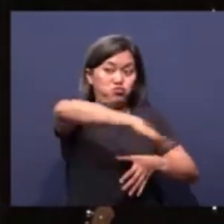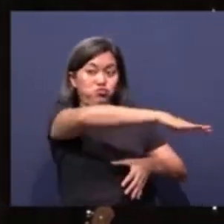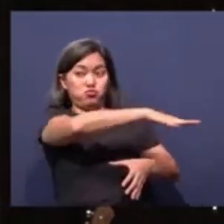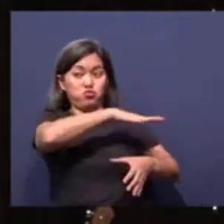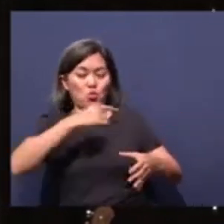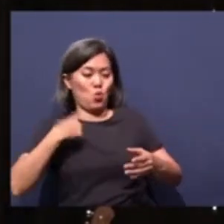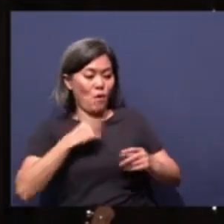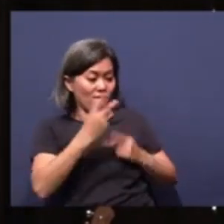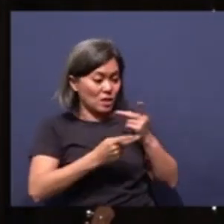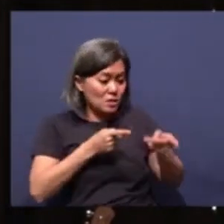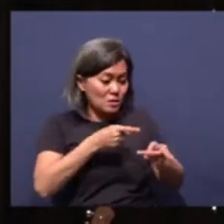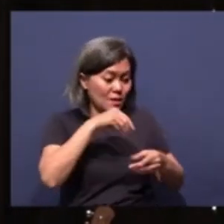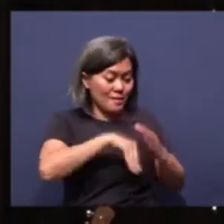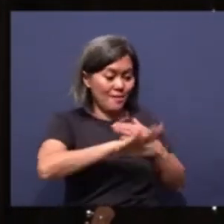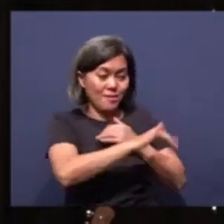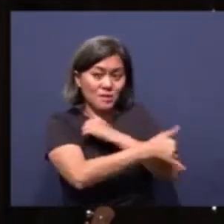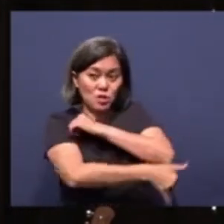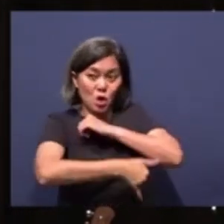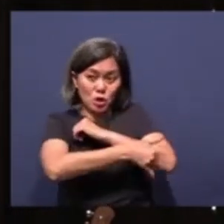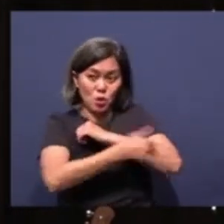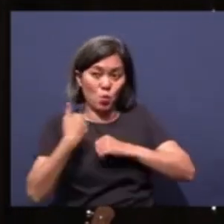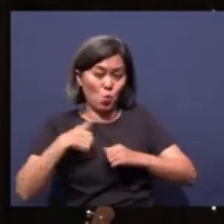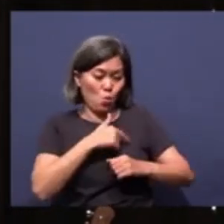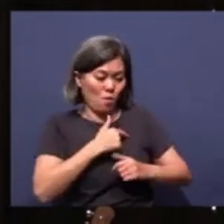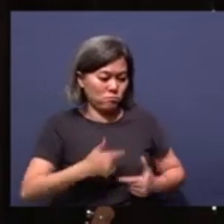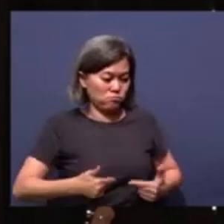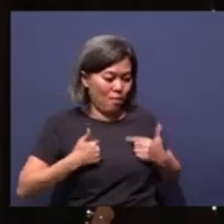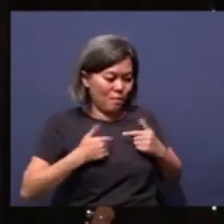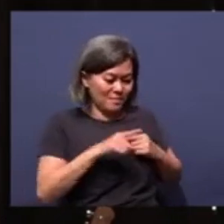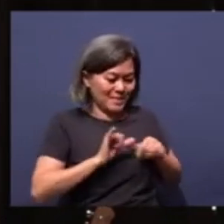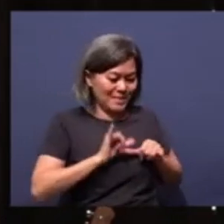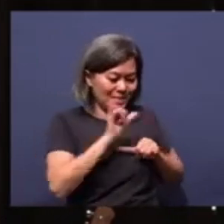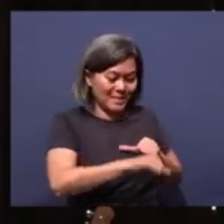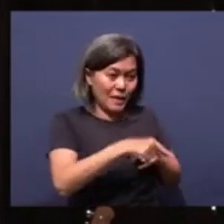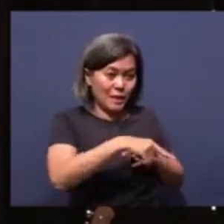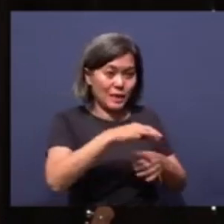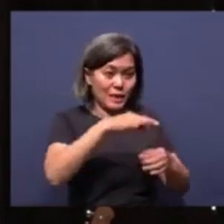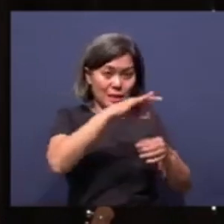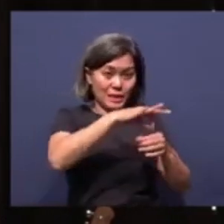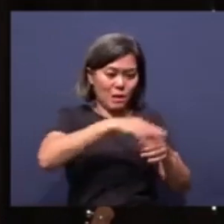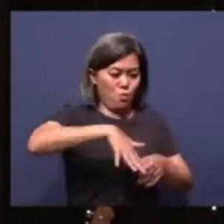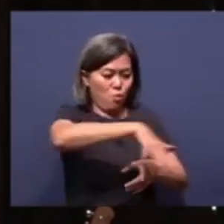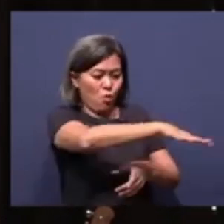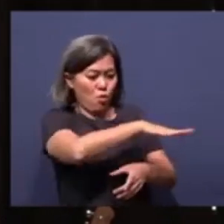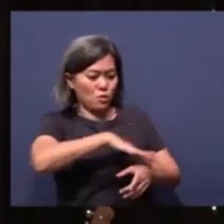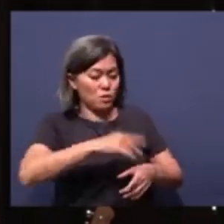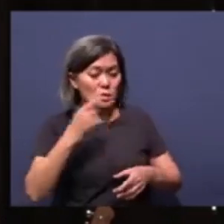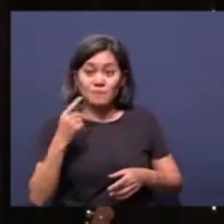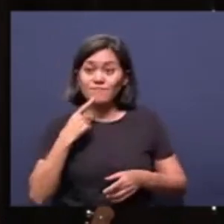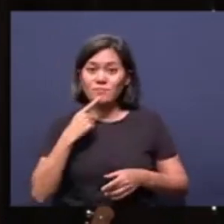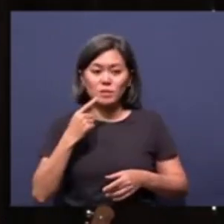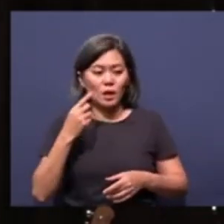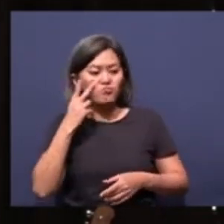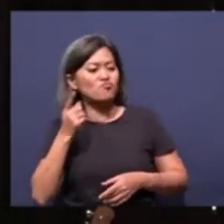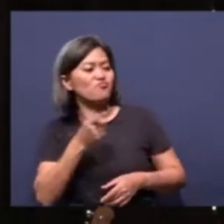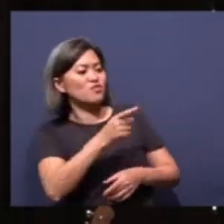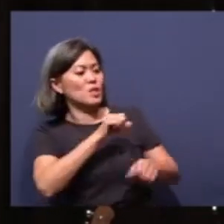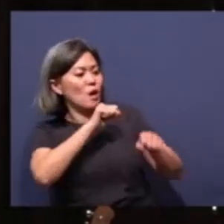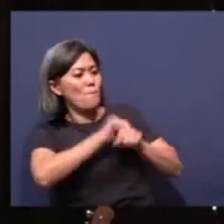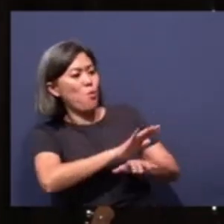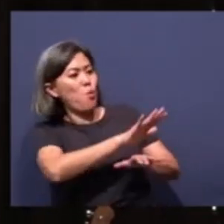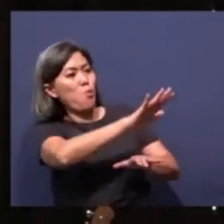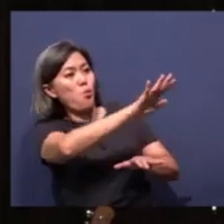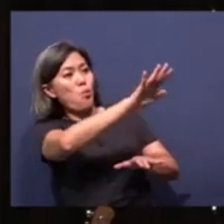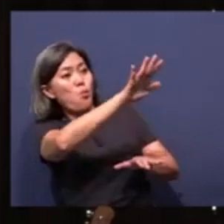visited him in his country, we stayed at the tea plantation. He said, look at all the hills